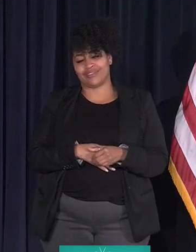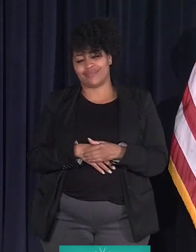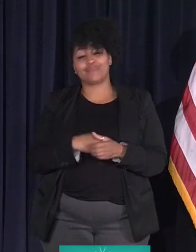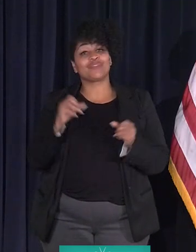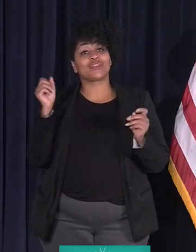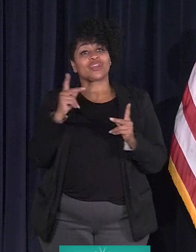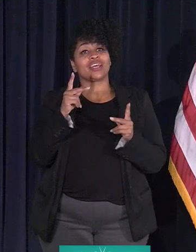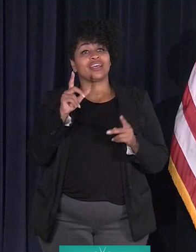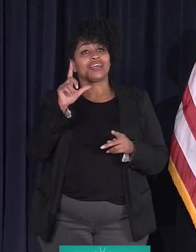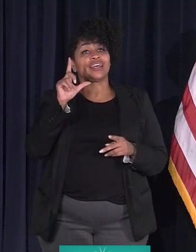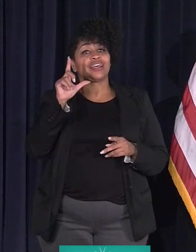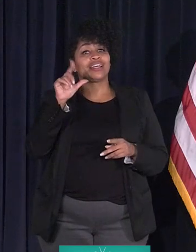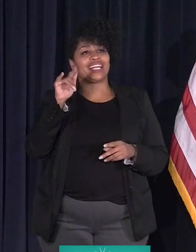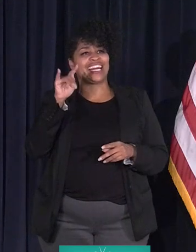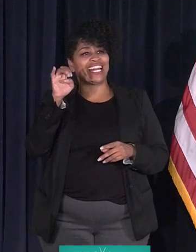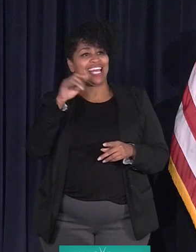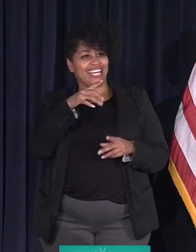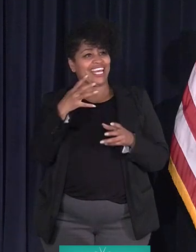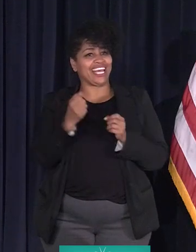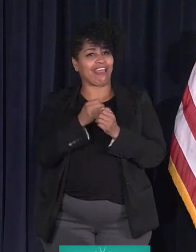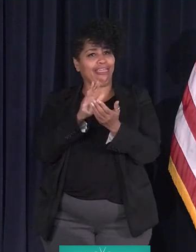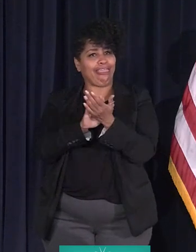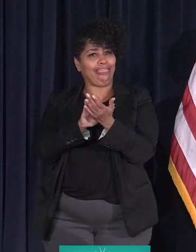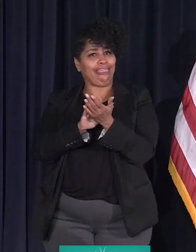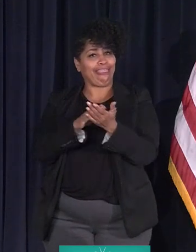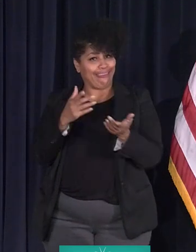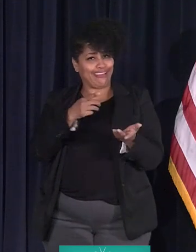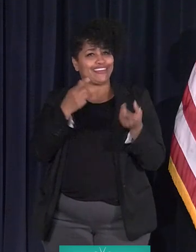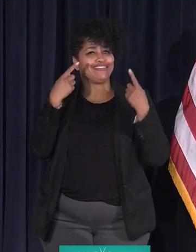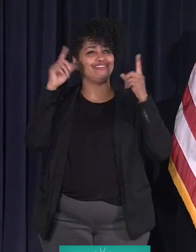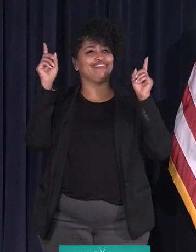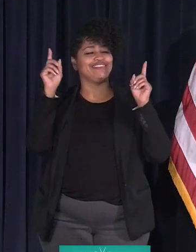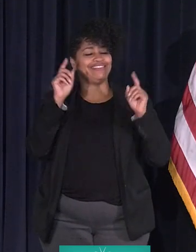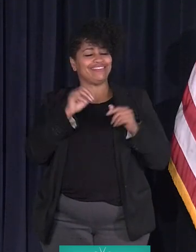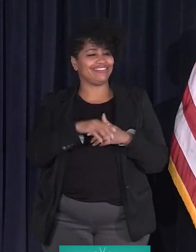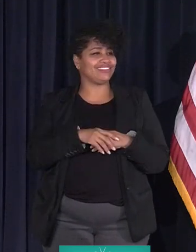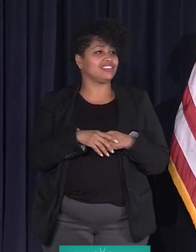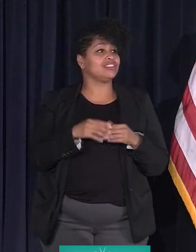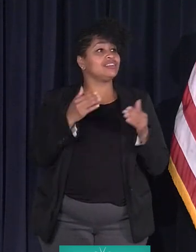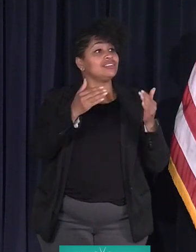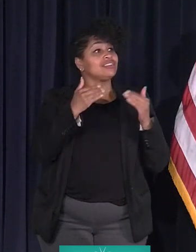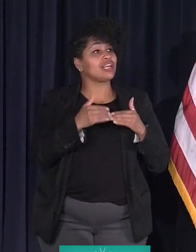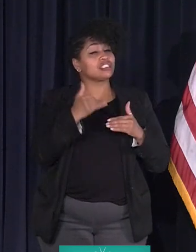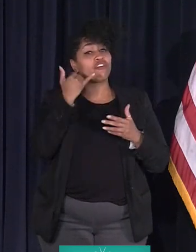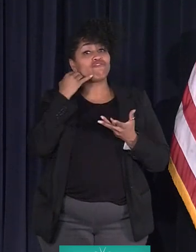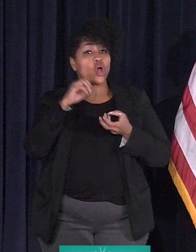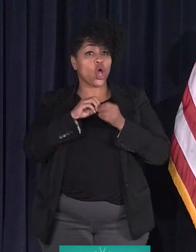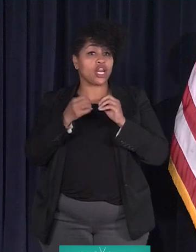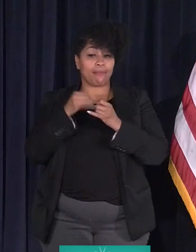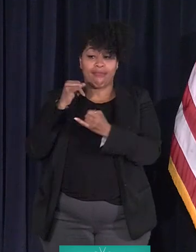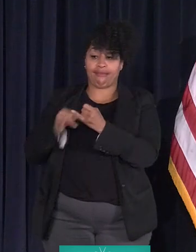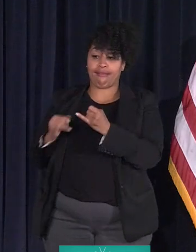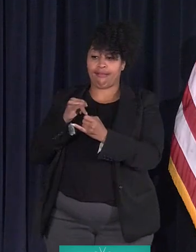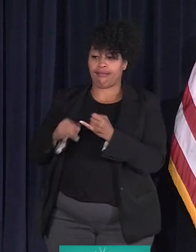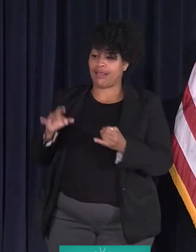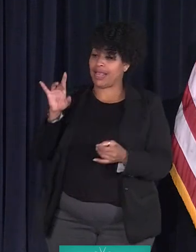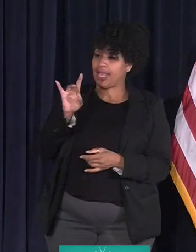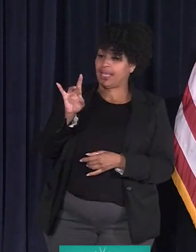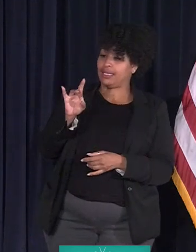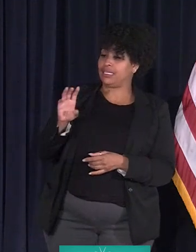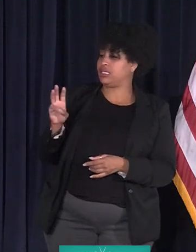Okay. And Leti got a plug. So, her day is made. All right. Who's next? Next is phone number ending in